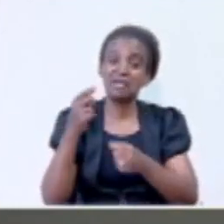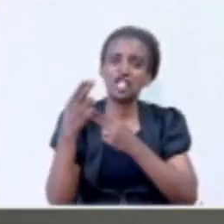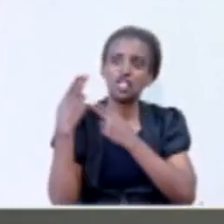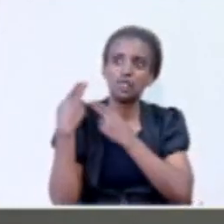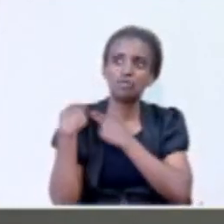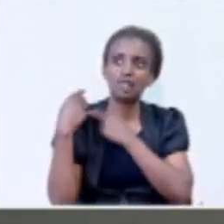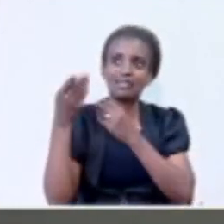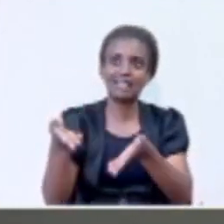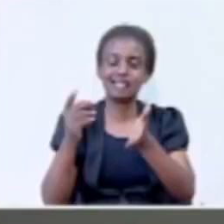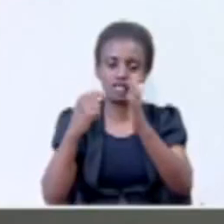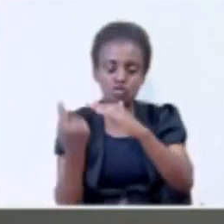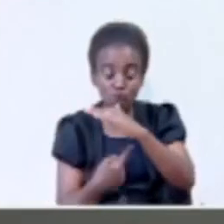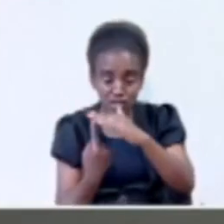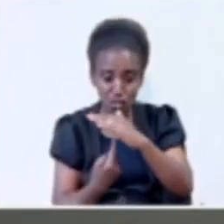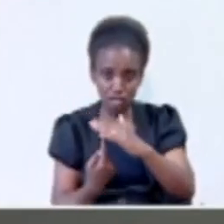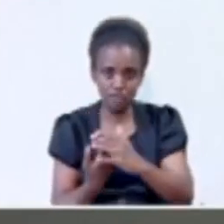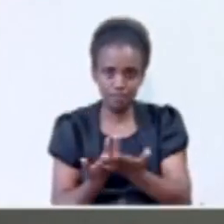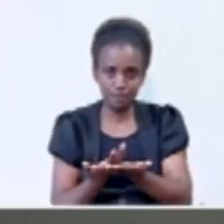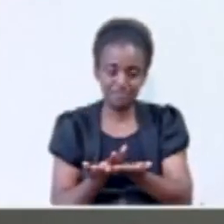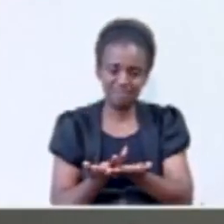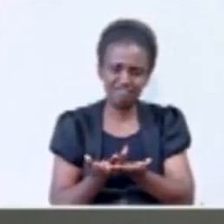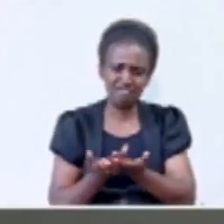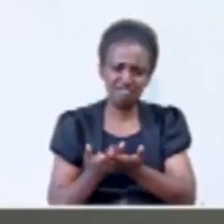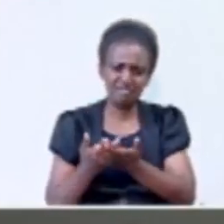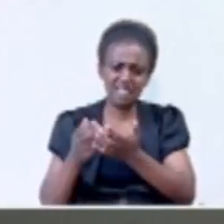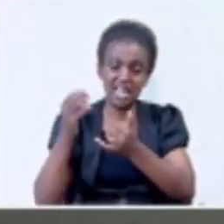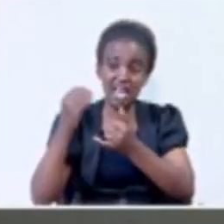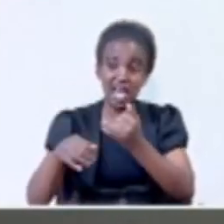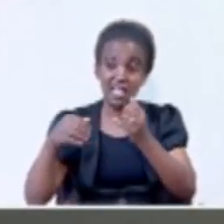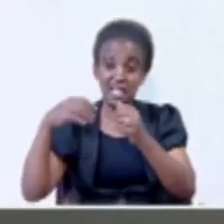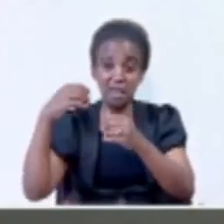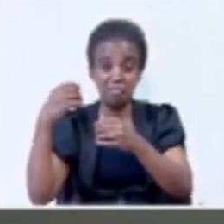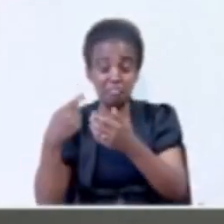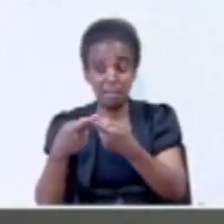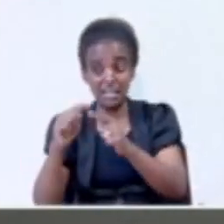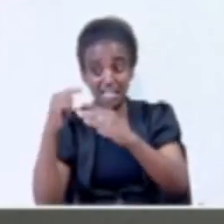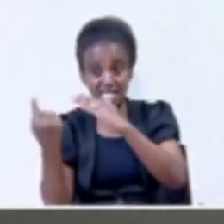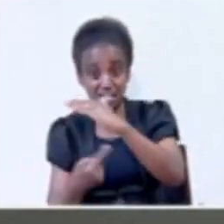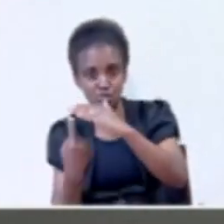dealing with this situation, end up perpetuating this situation.